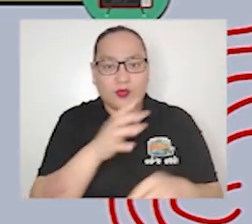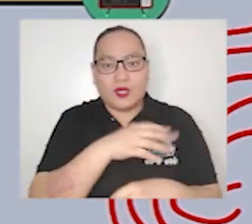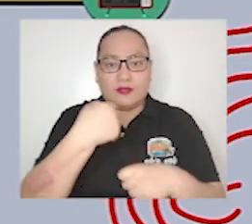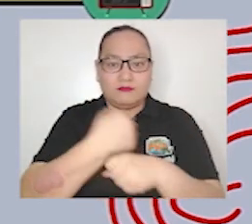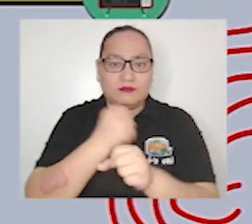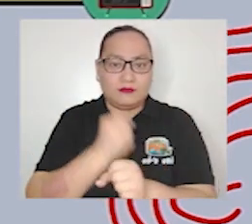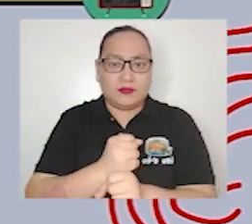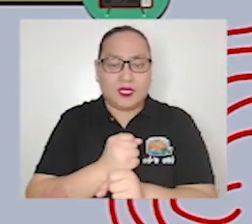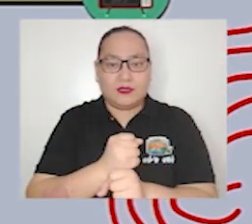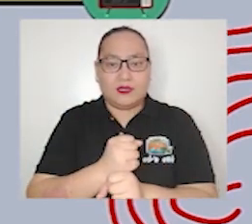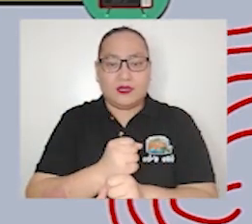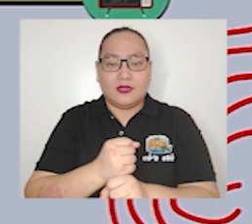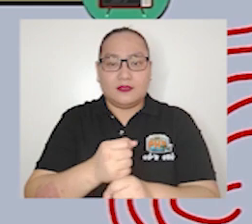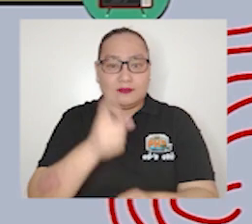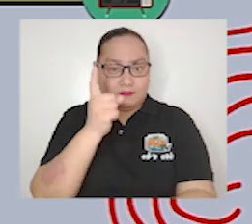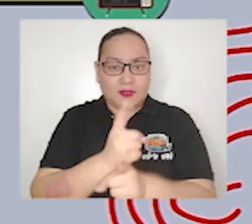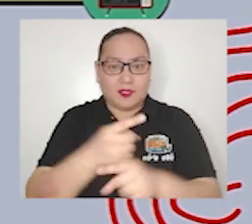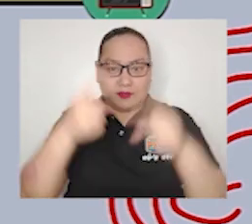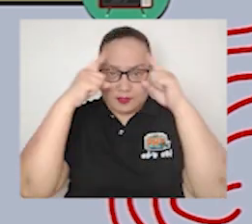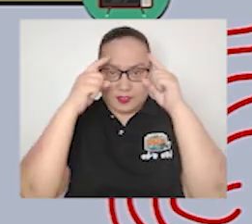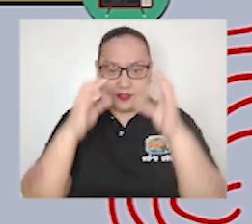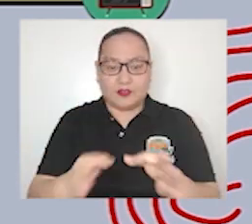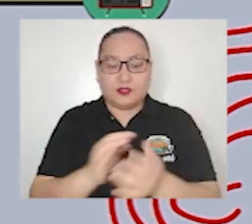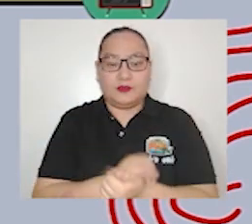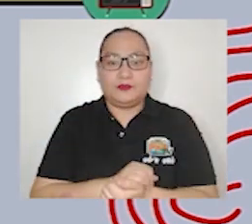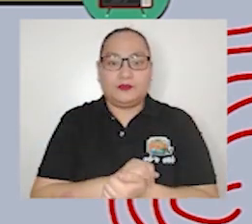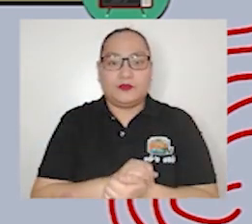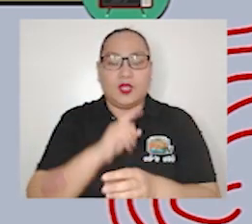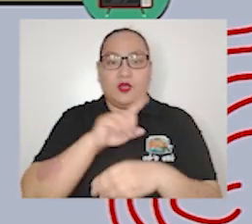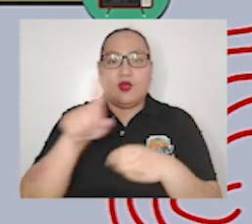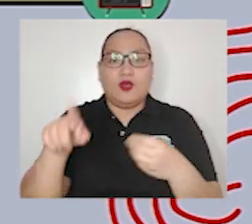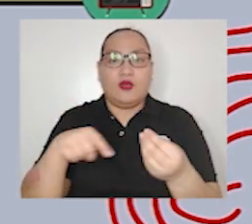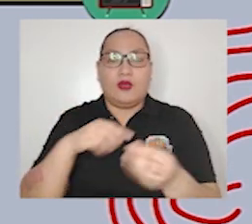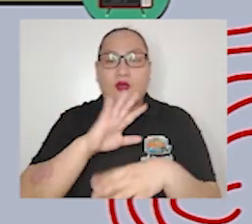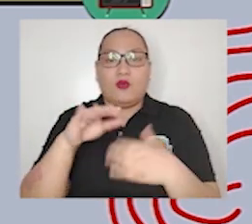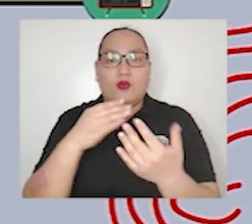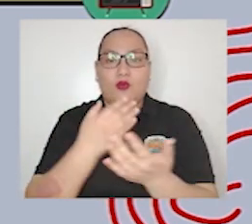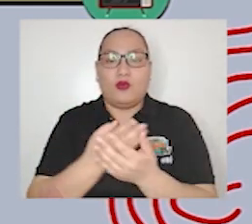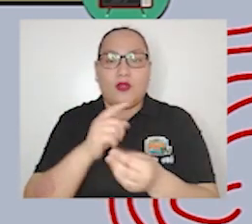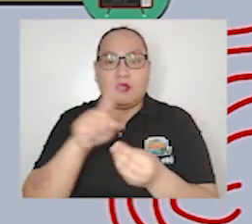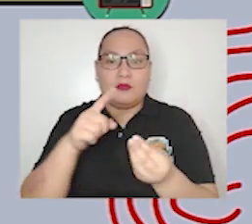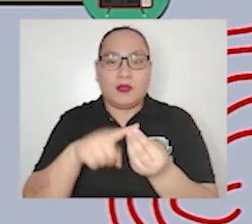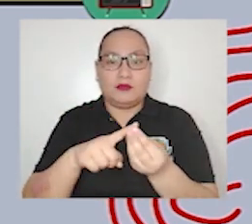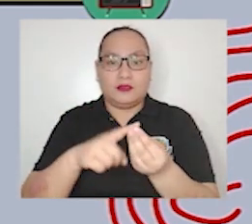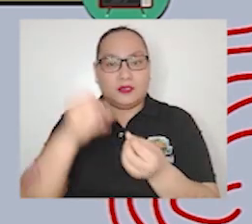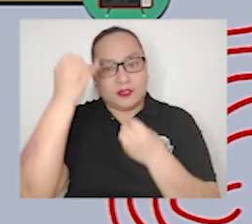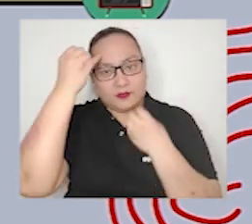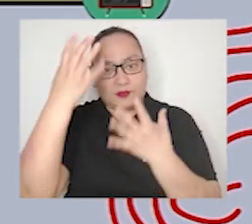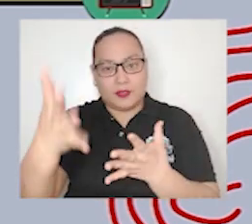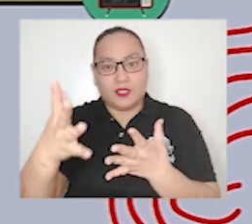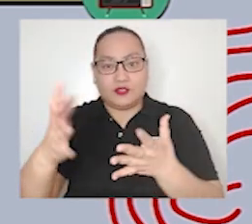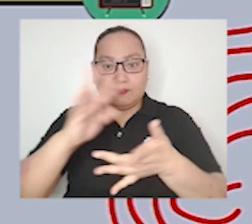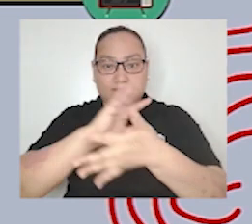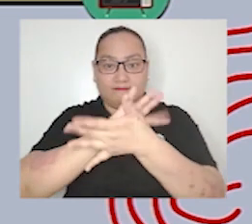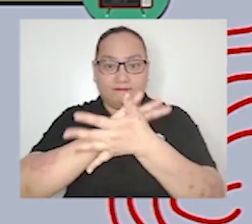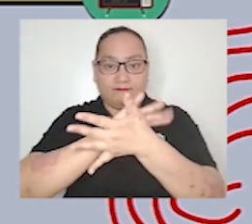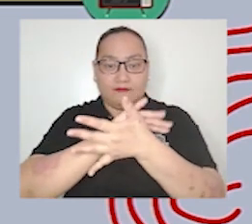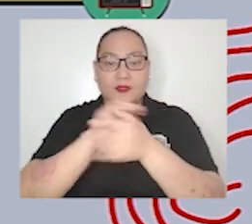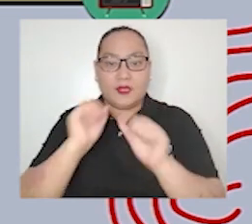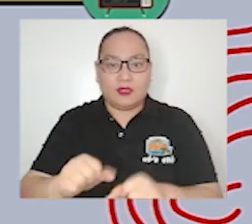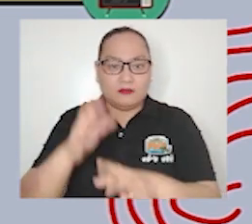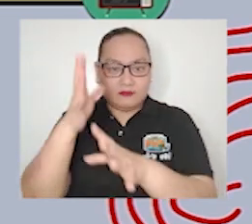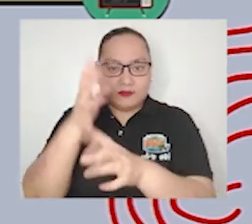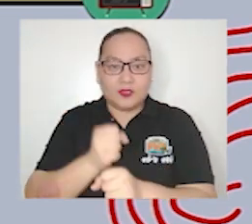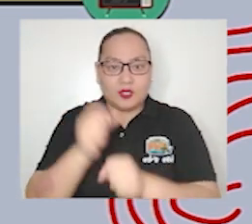all of the information about the COVID-19 has been taken from both local and foreign news without the